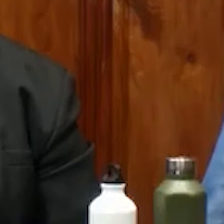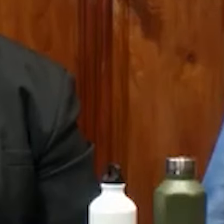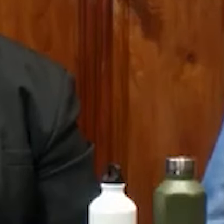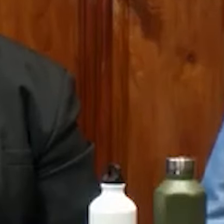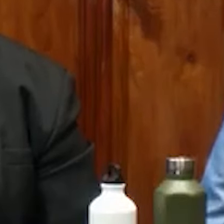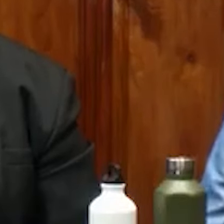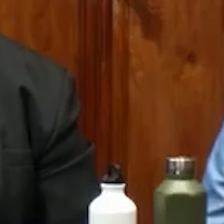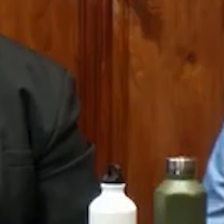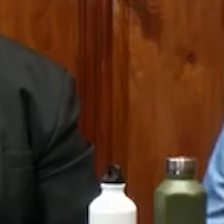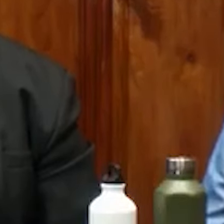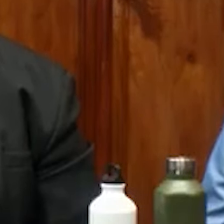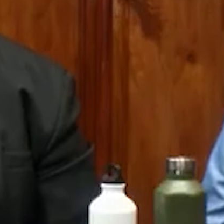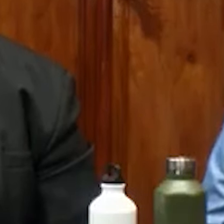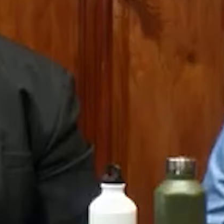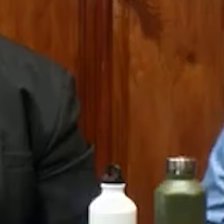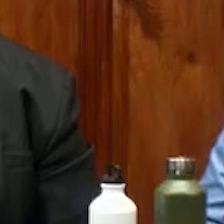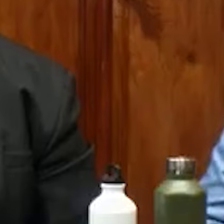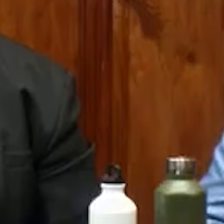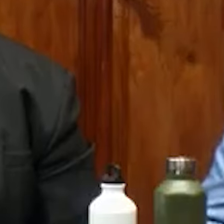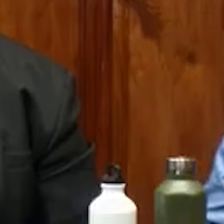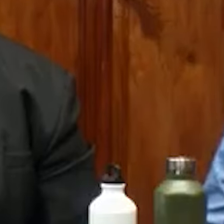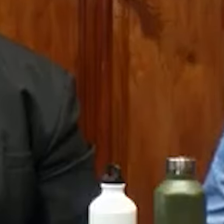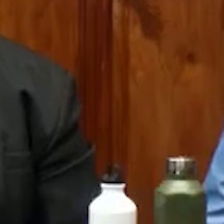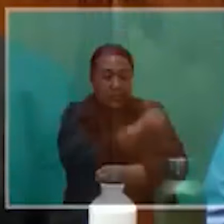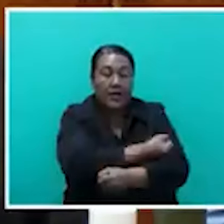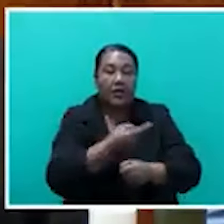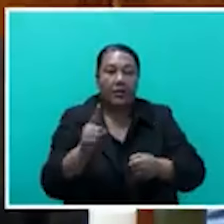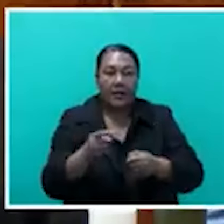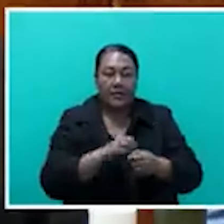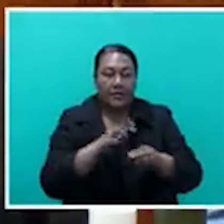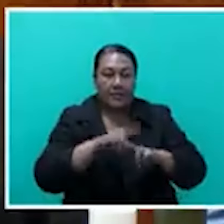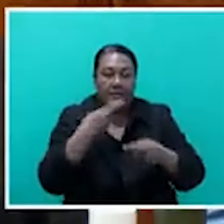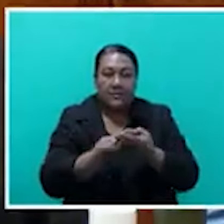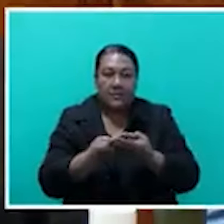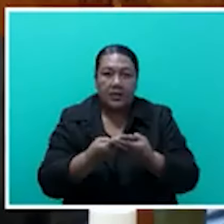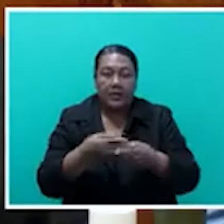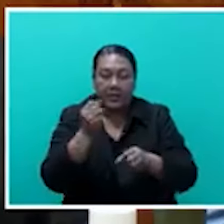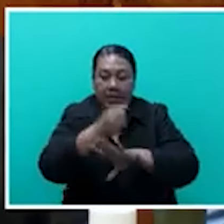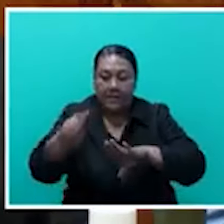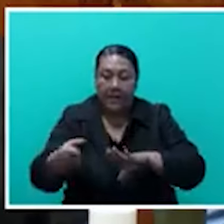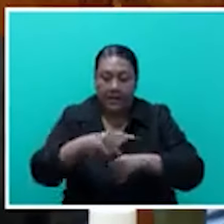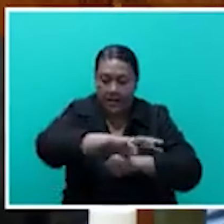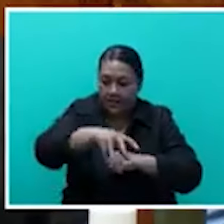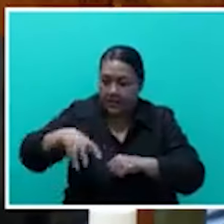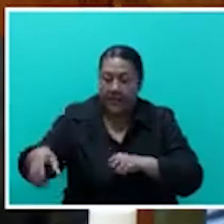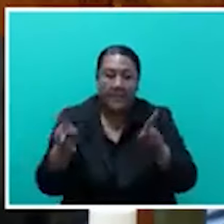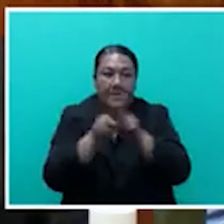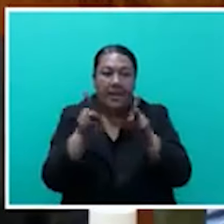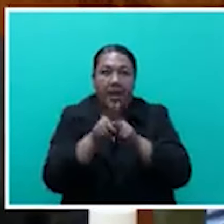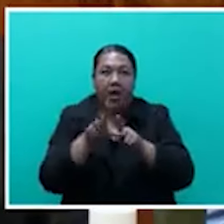and strengthen our relationships between government agencies and partners of Fiji. I